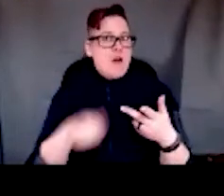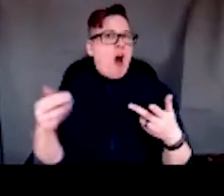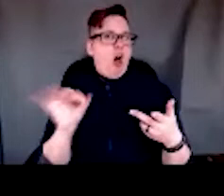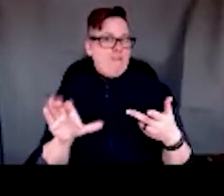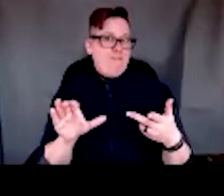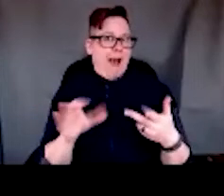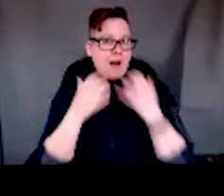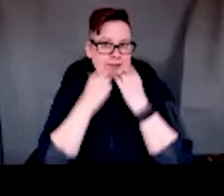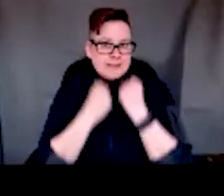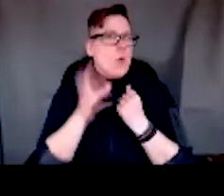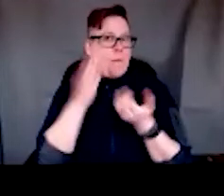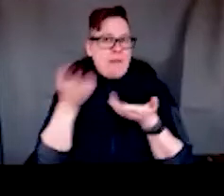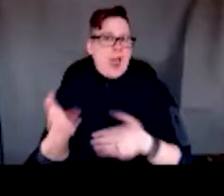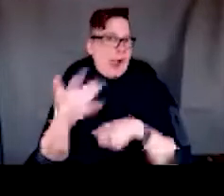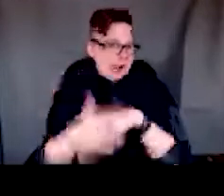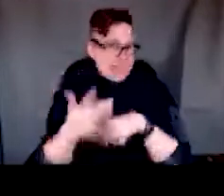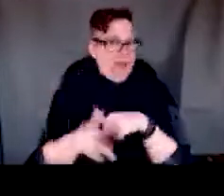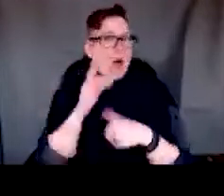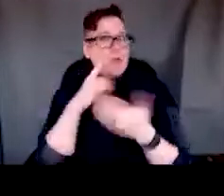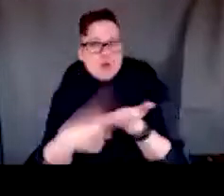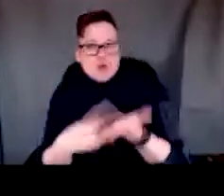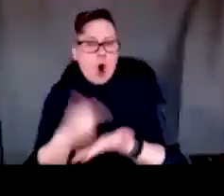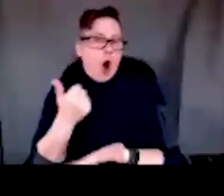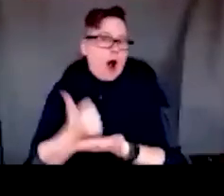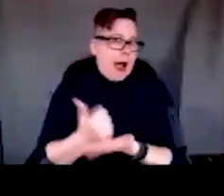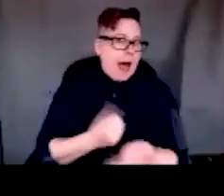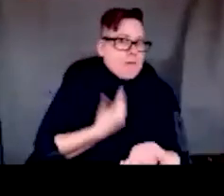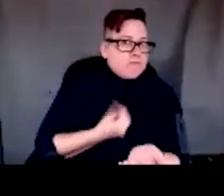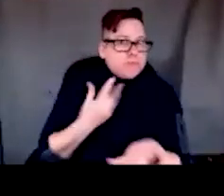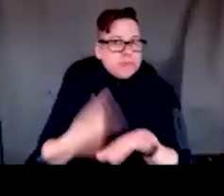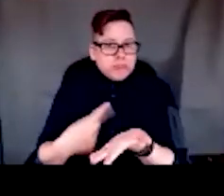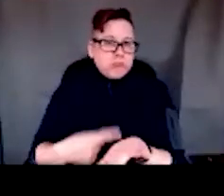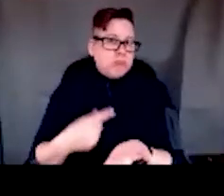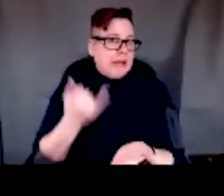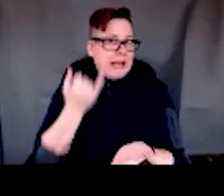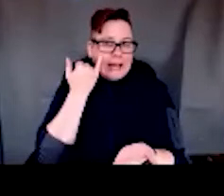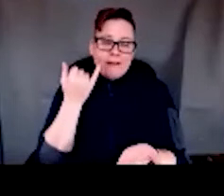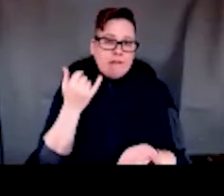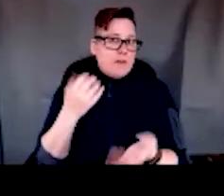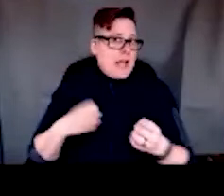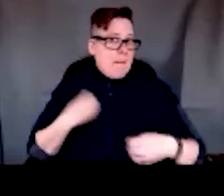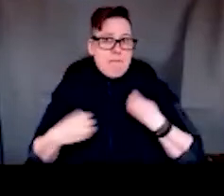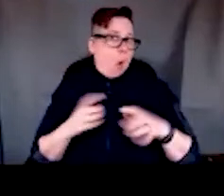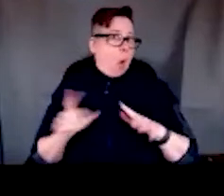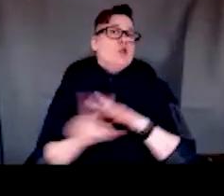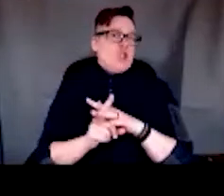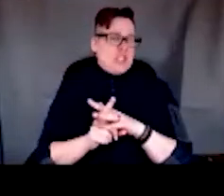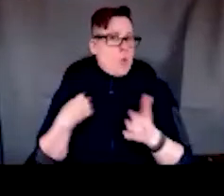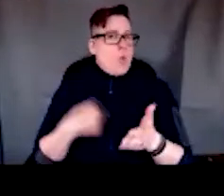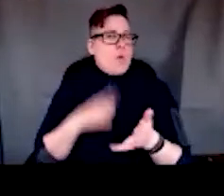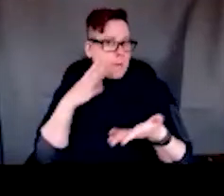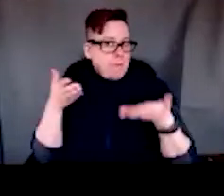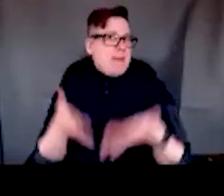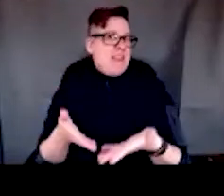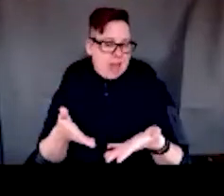in this, that we would be available to sort of talk and help them process any emotions that this simulation may have